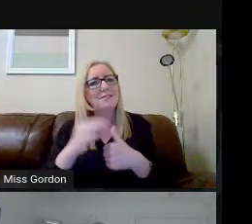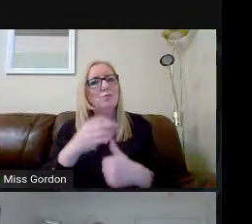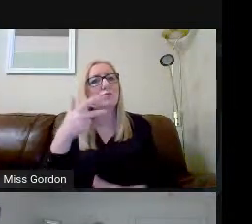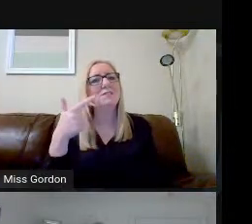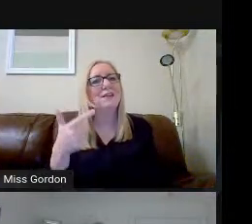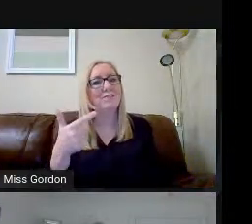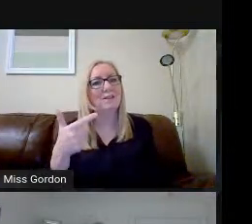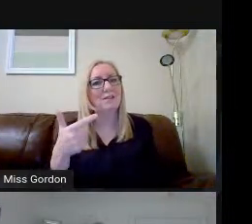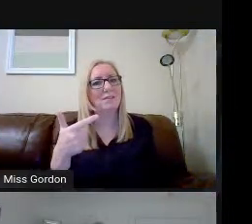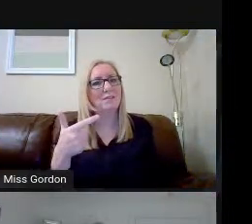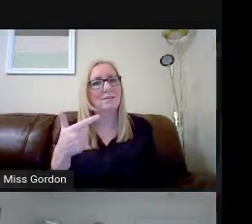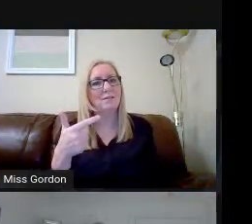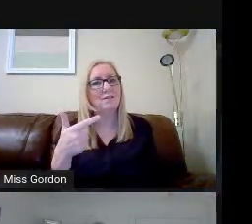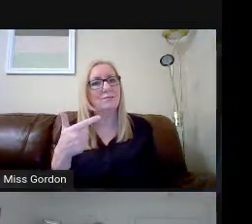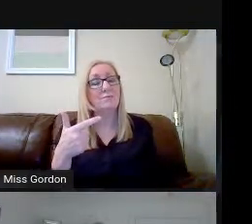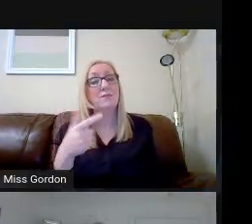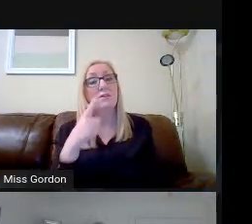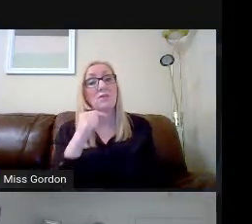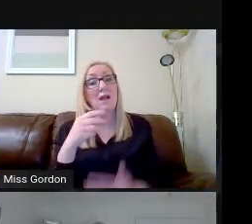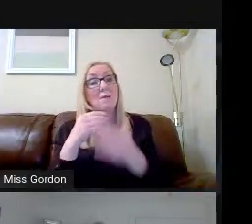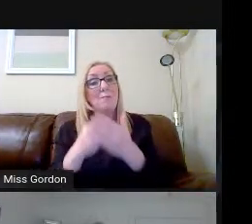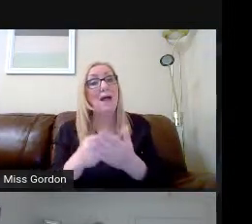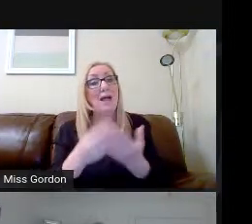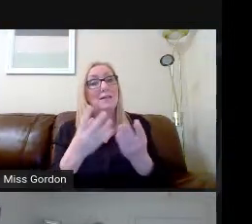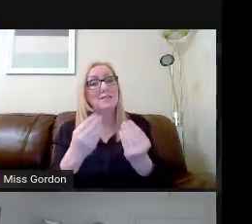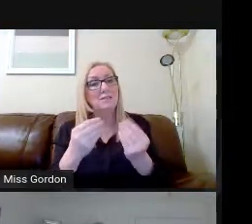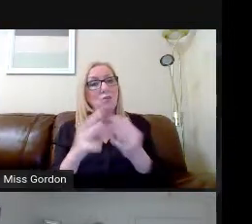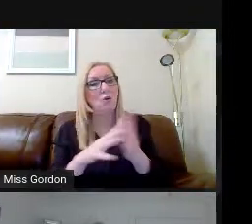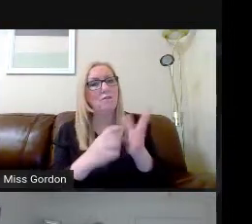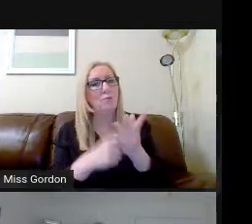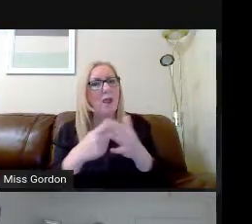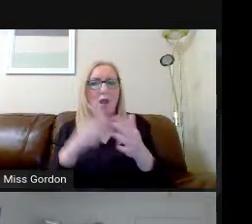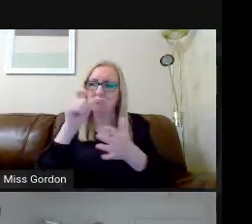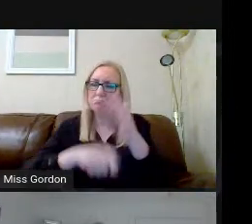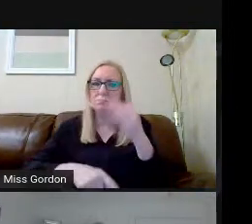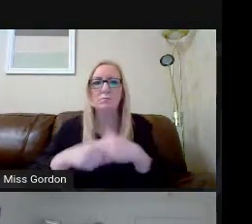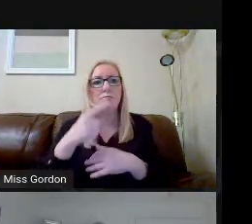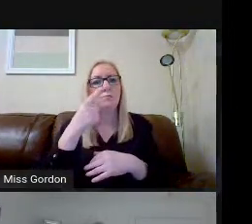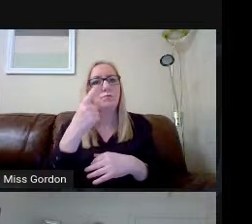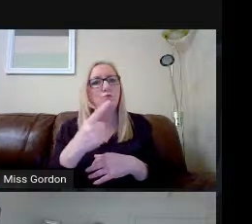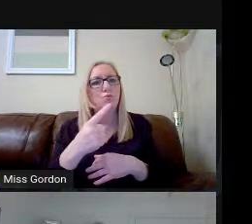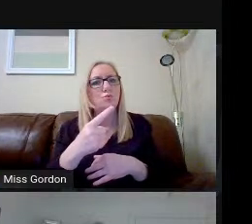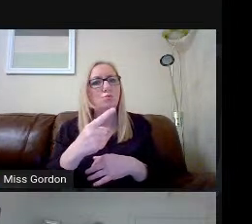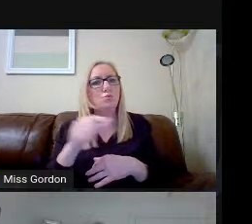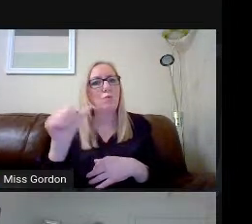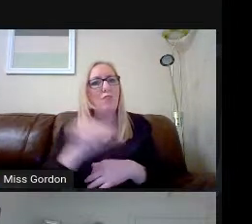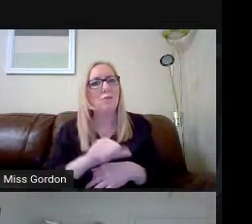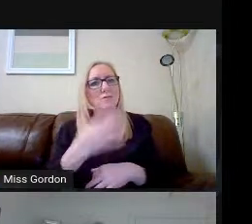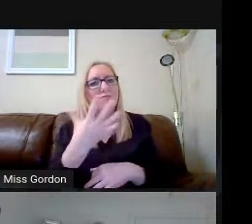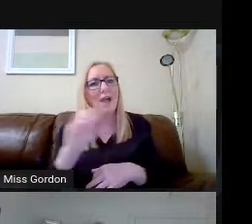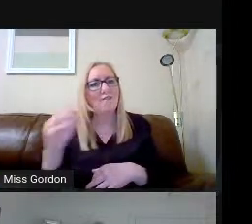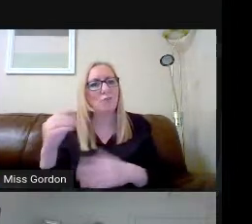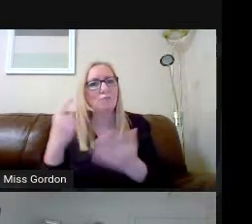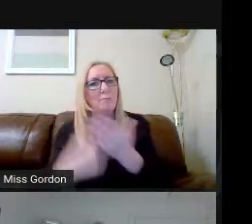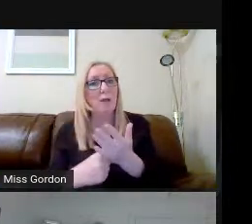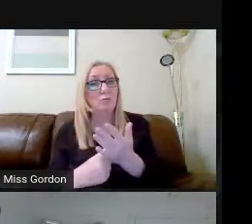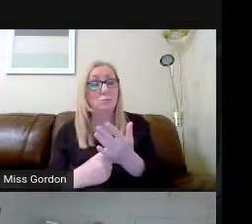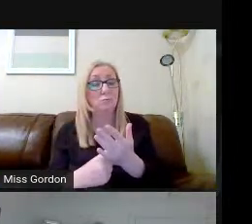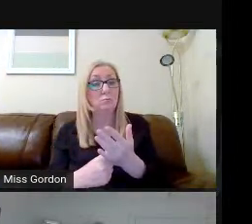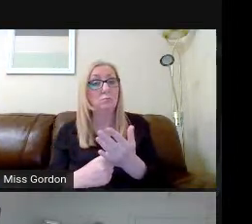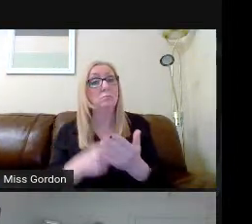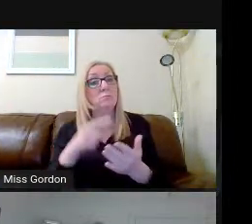You can buy a piece of software, which costs two and a half thousand pounds. And the piece of software probably